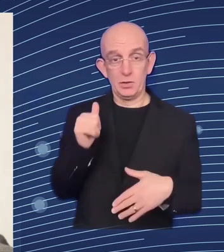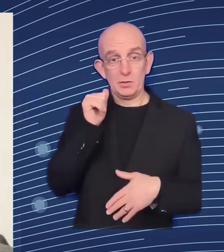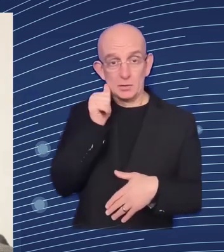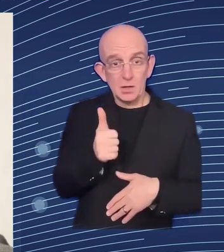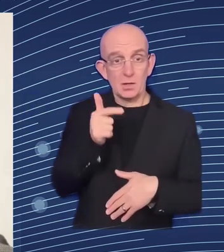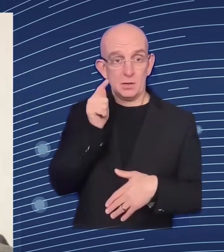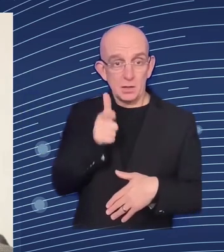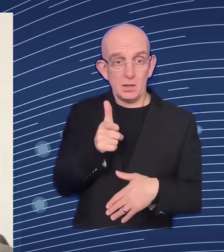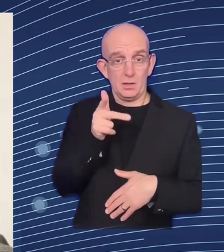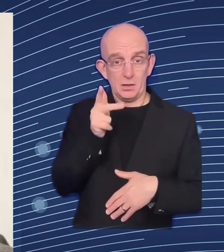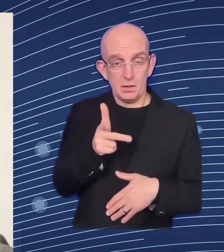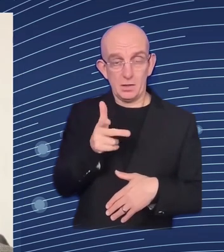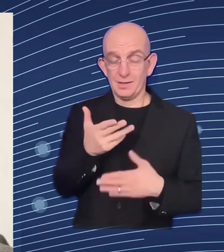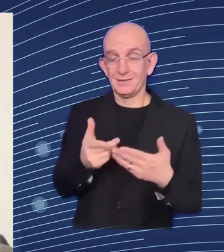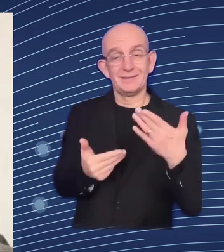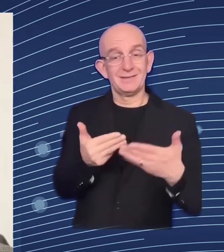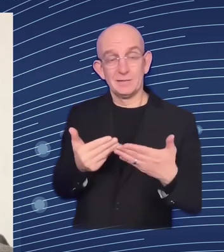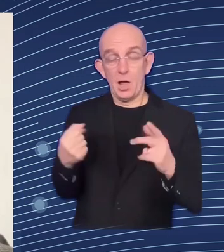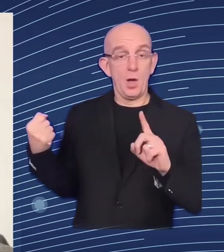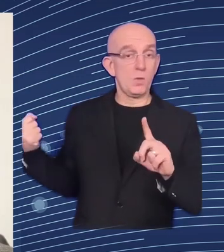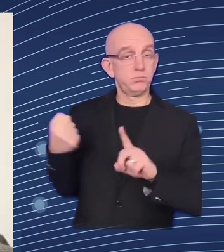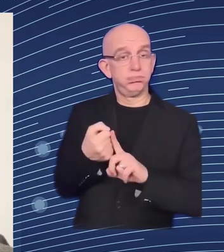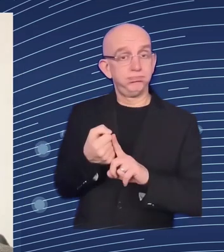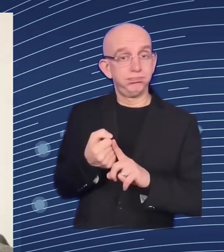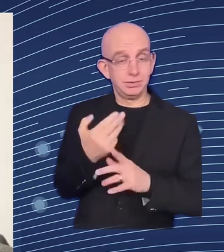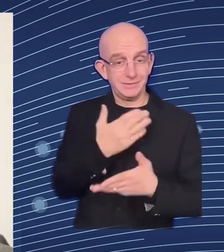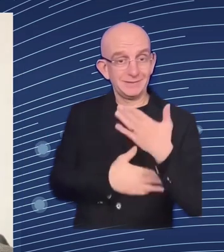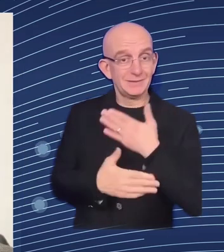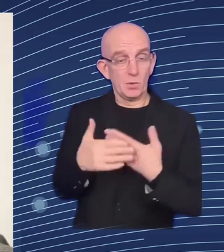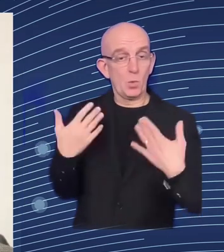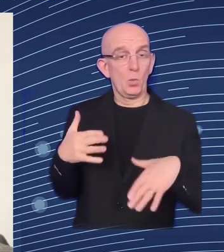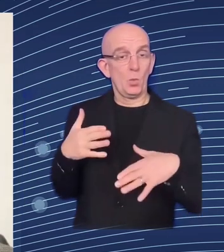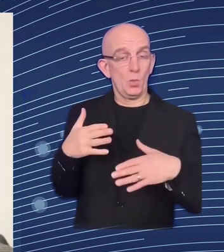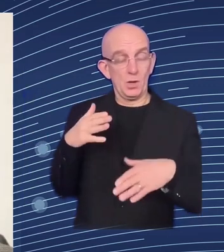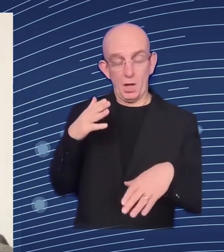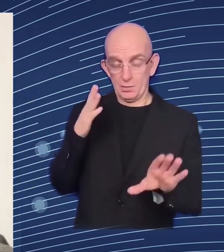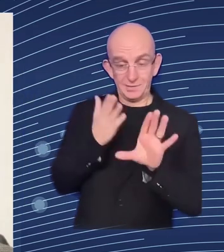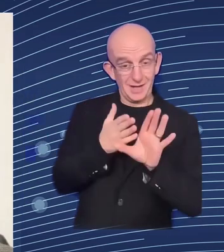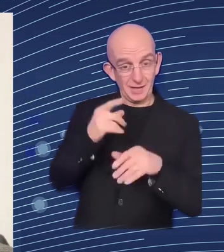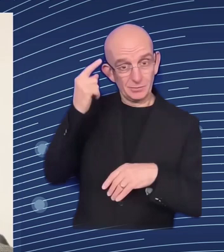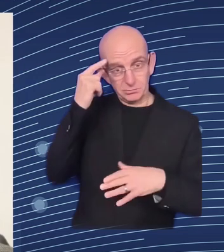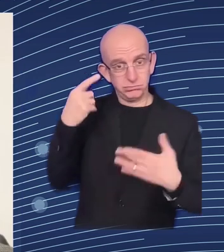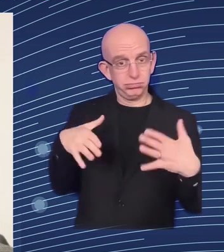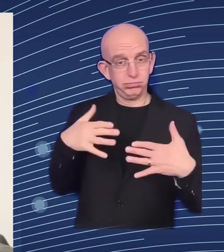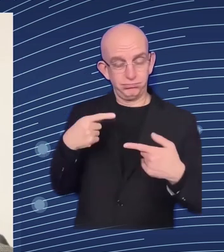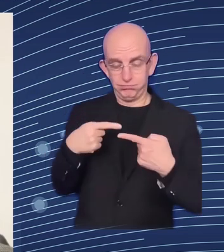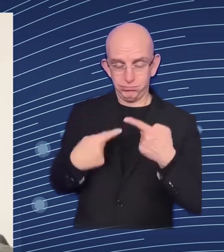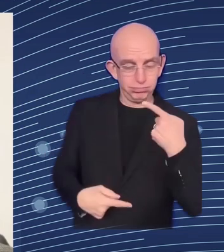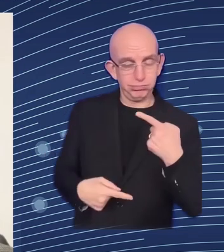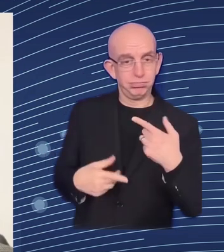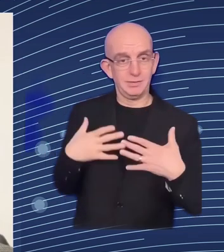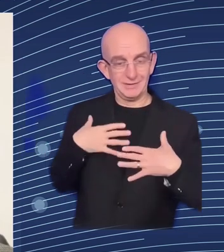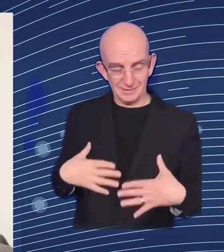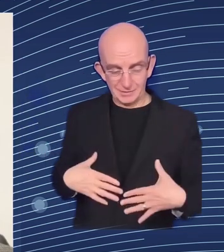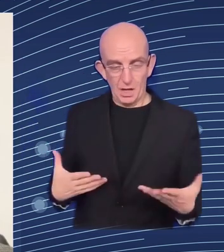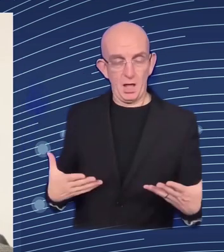not an easy thing and that you have really to open to these persons a real perspective also in terms of